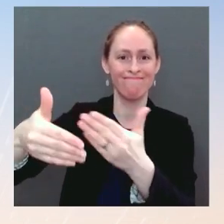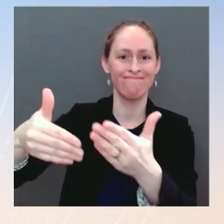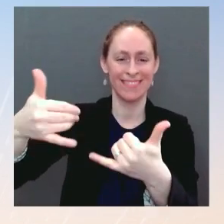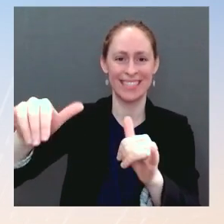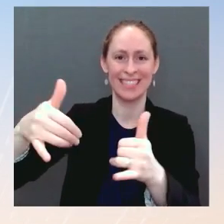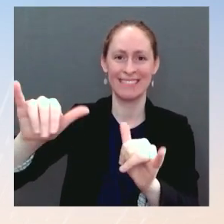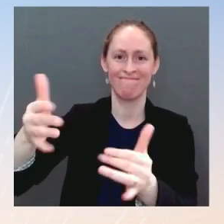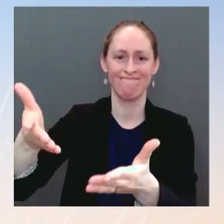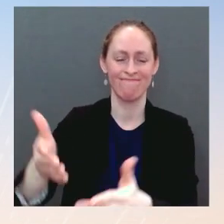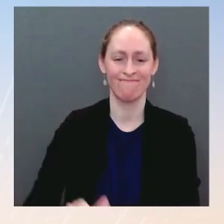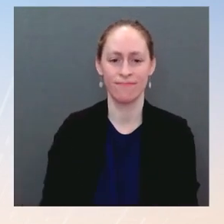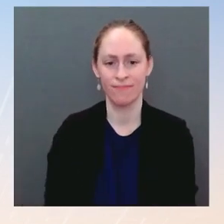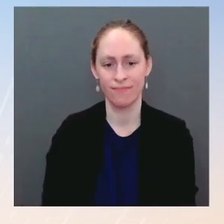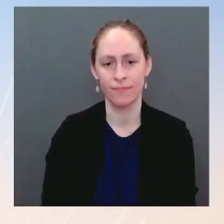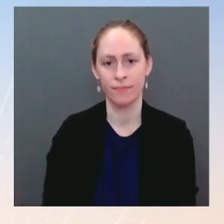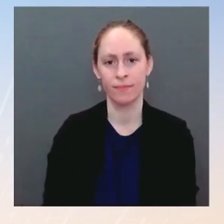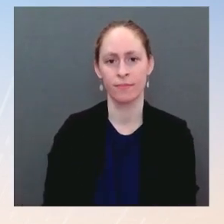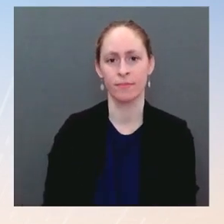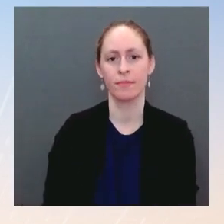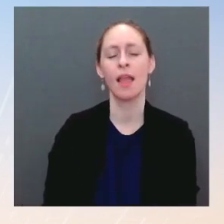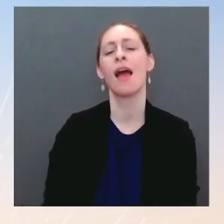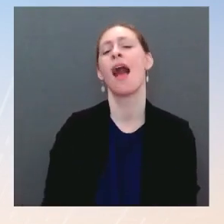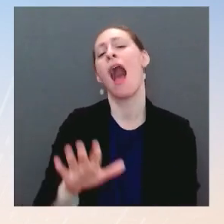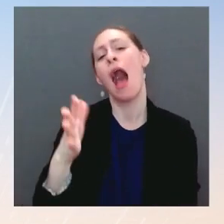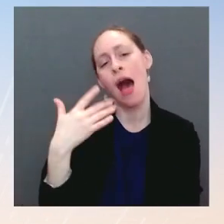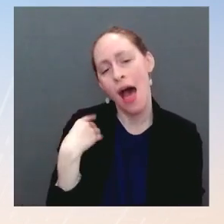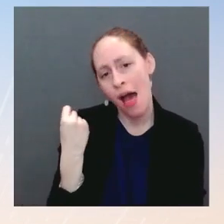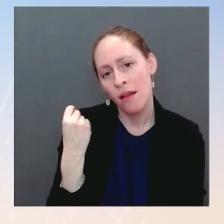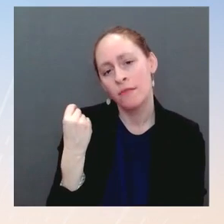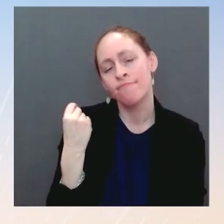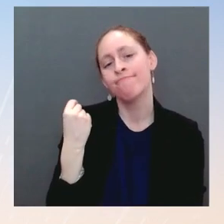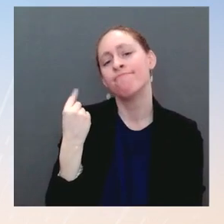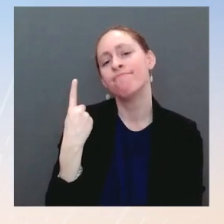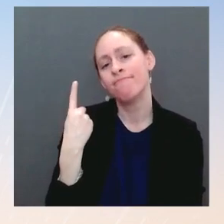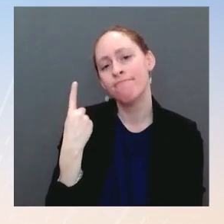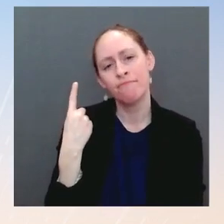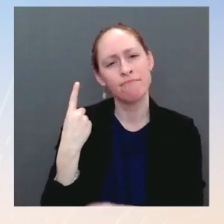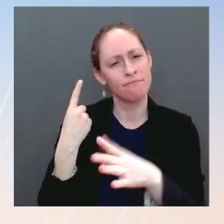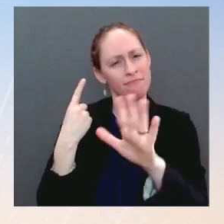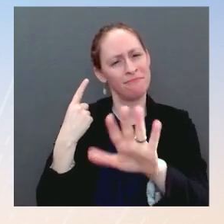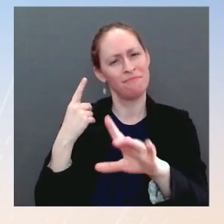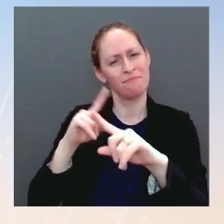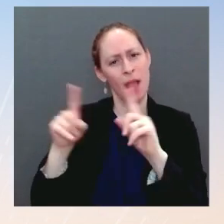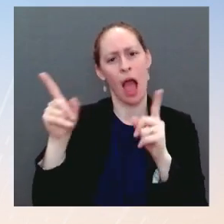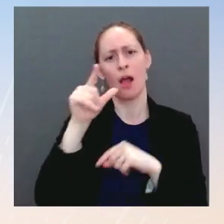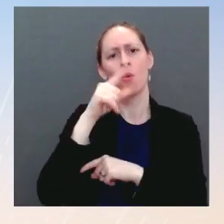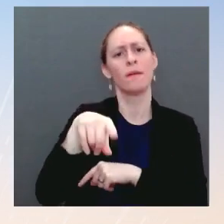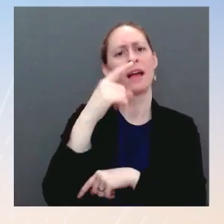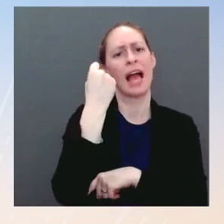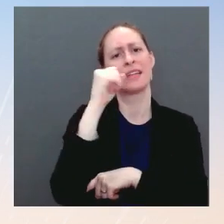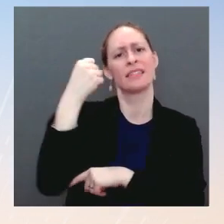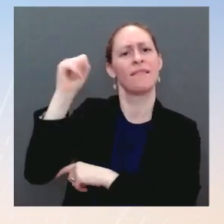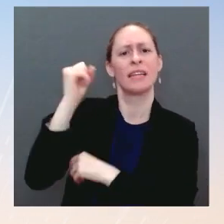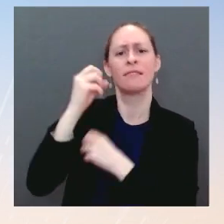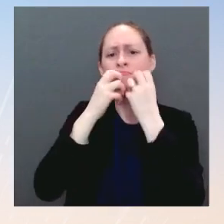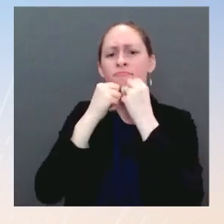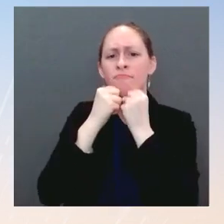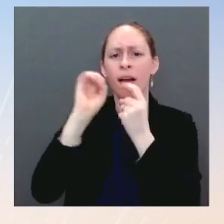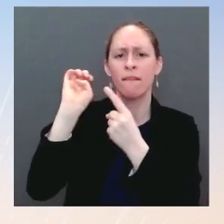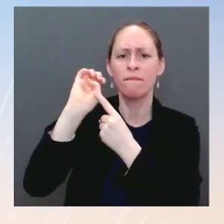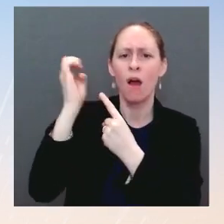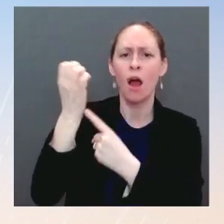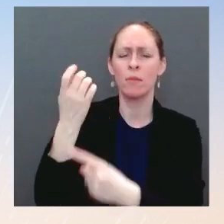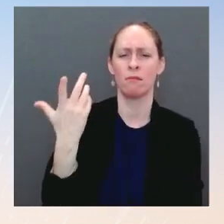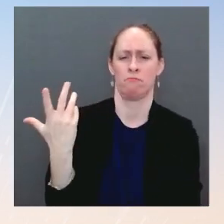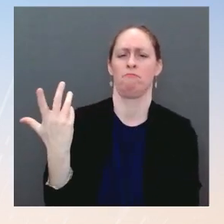the legal challenge. But, I mean, some climate activists say that there are other ways, either through, you know, reopening the environmental review process for those lease sales,